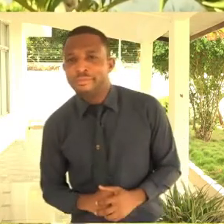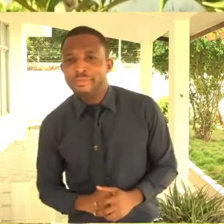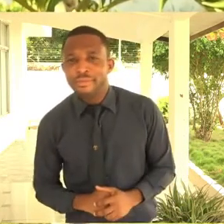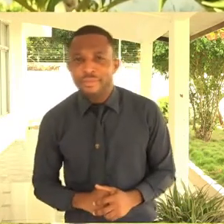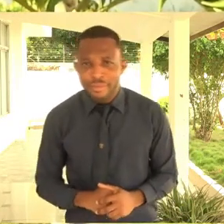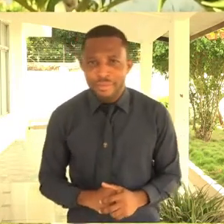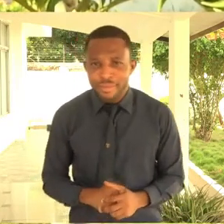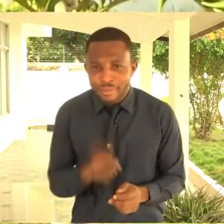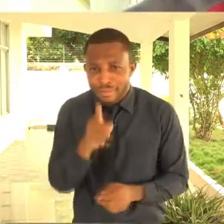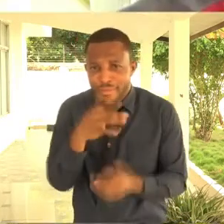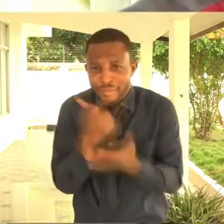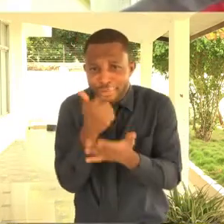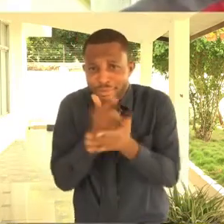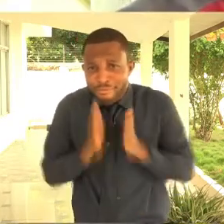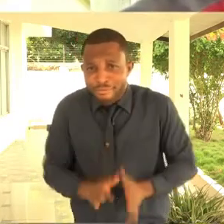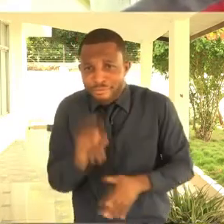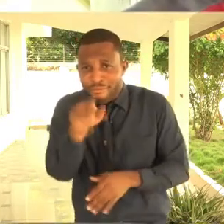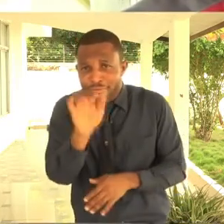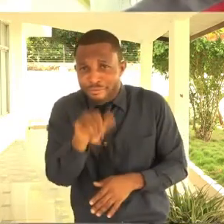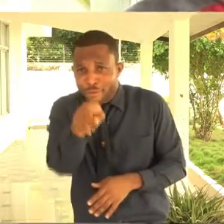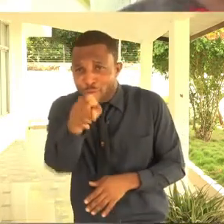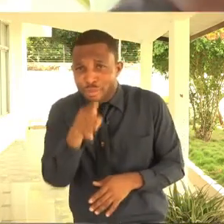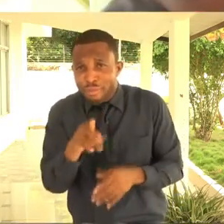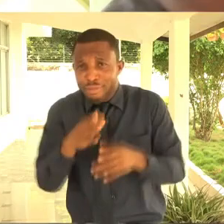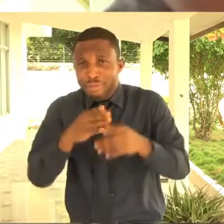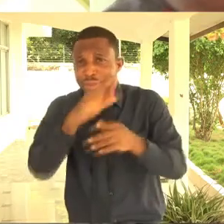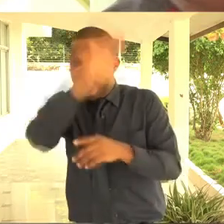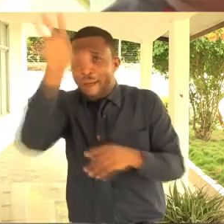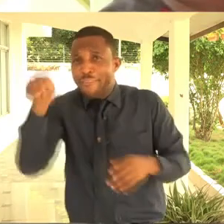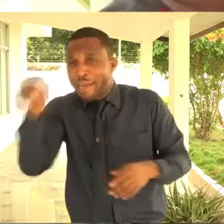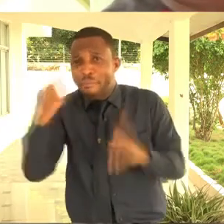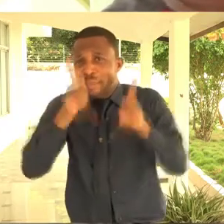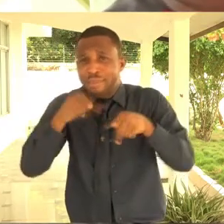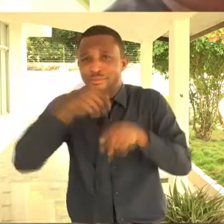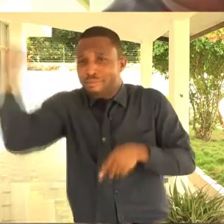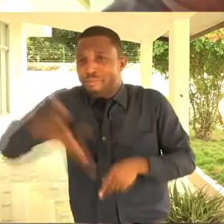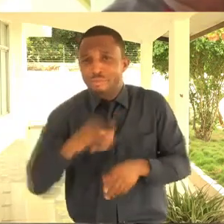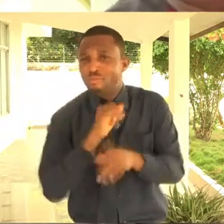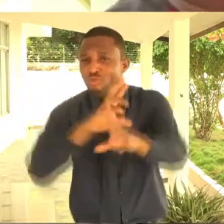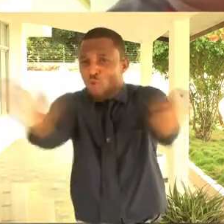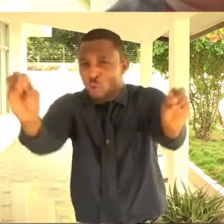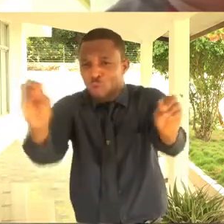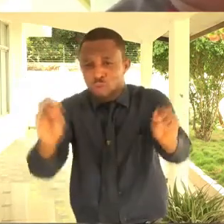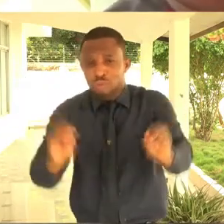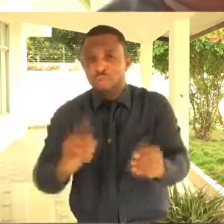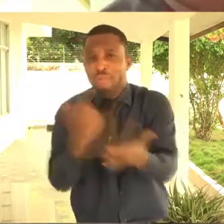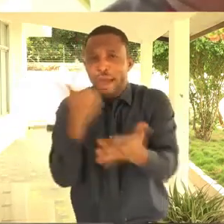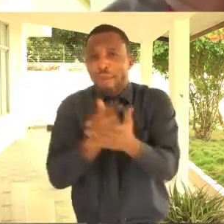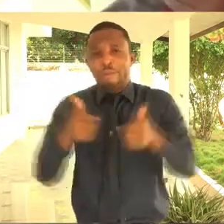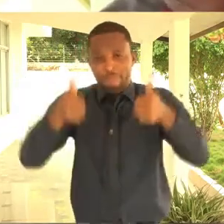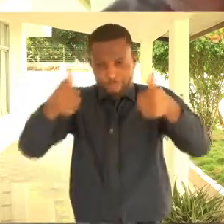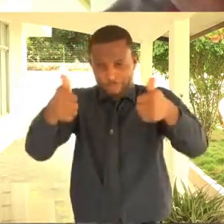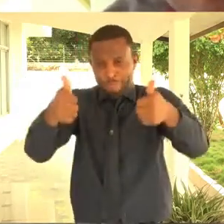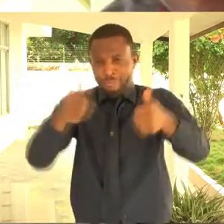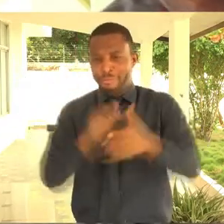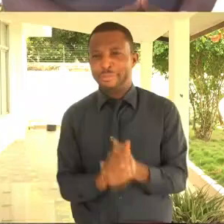He was there. And I climbed up the stage. Stood next to him. Then he turned. And he looked at me. You know, he said, I hope you